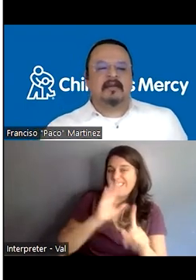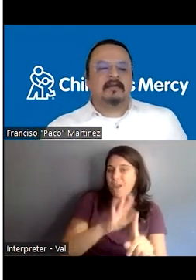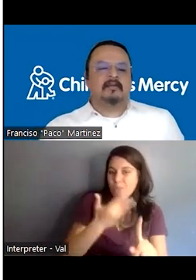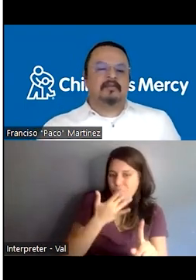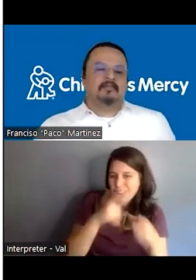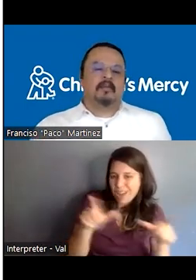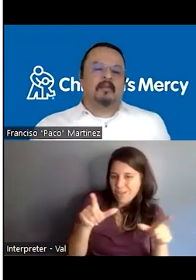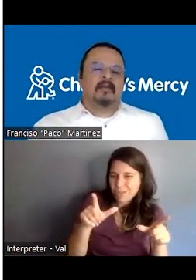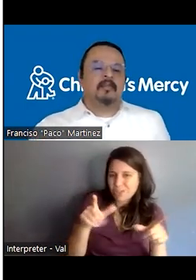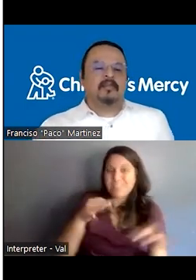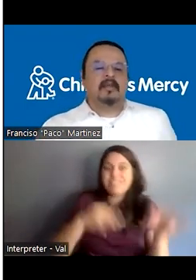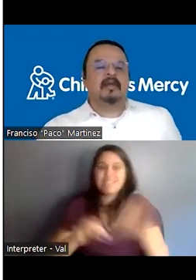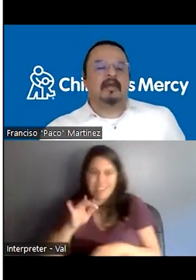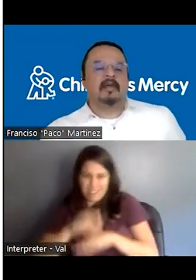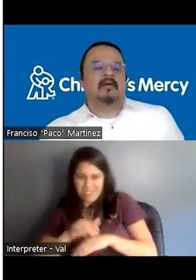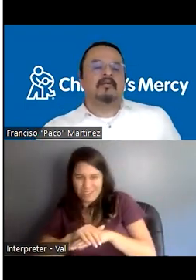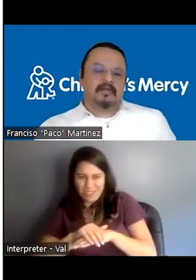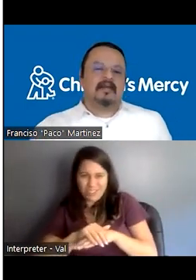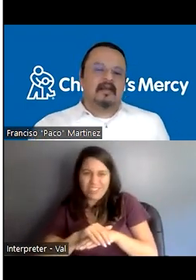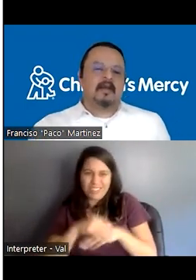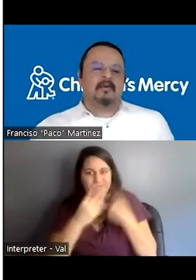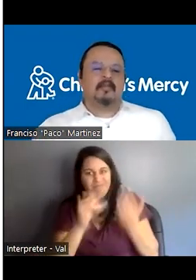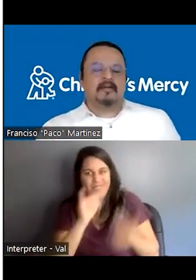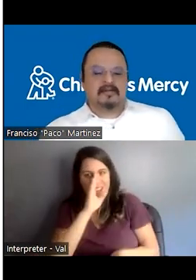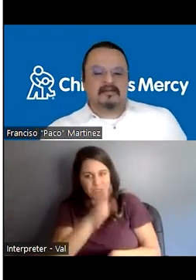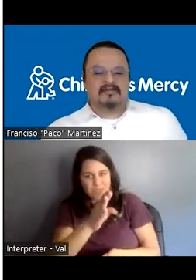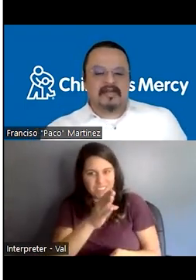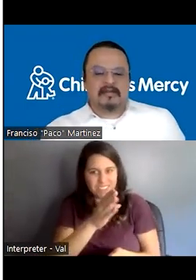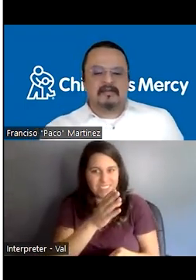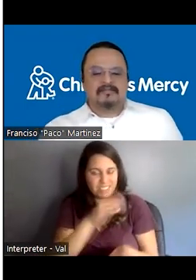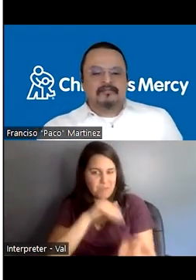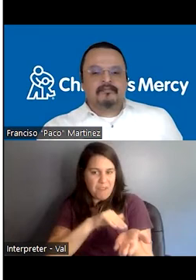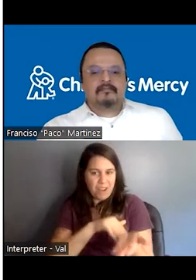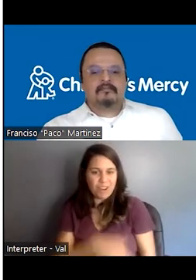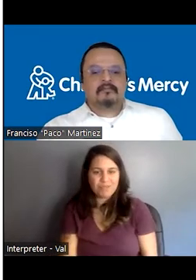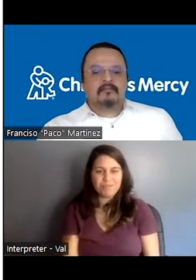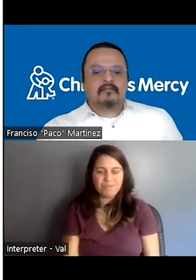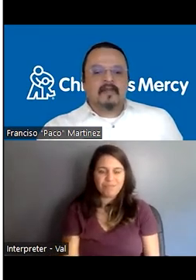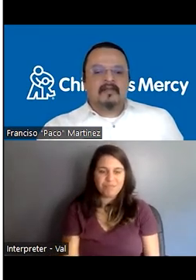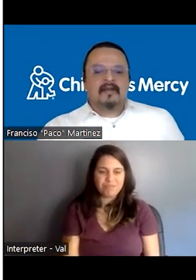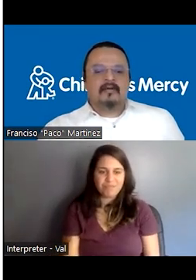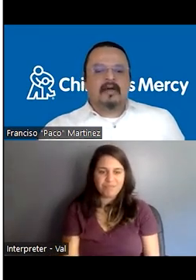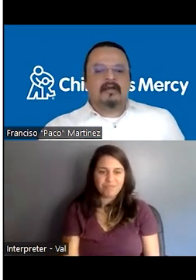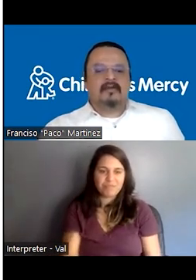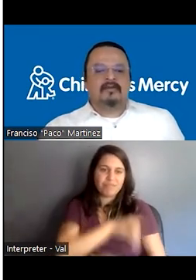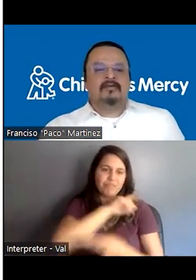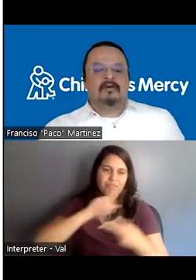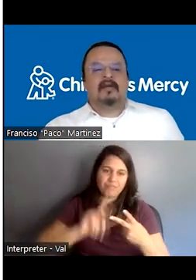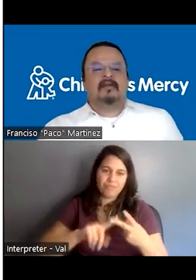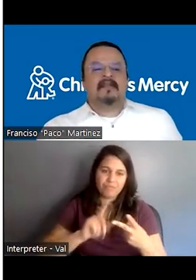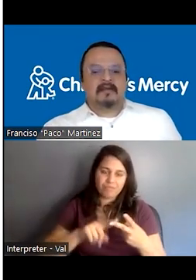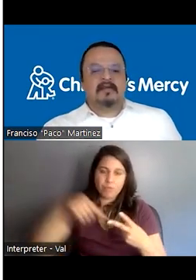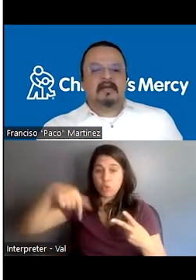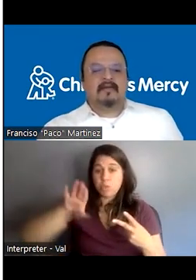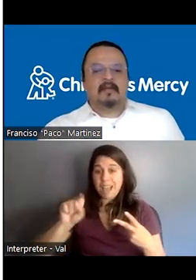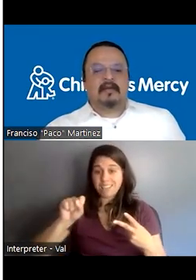by direct provide care, uh, or direct care by providers on, on site. The second one is to, uh,